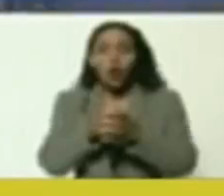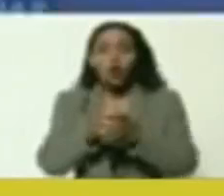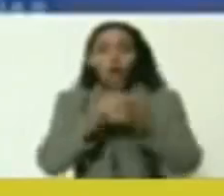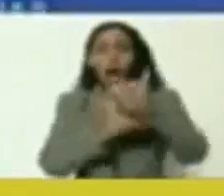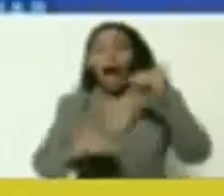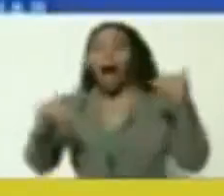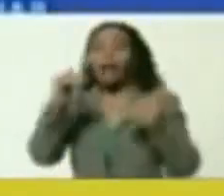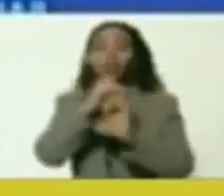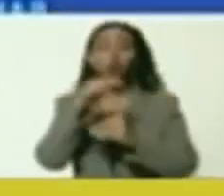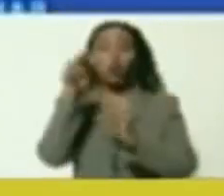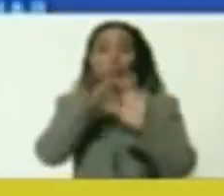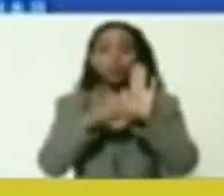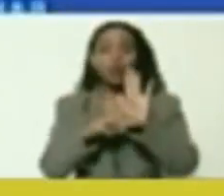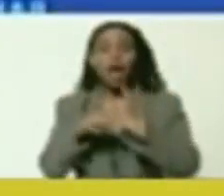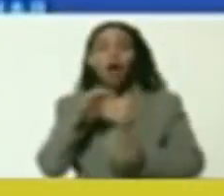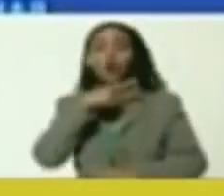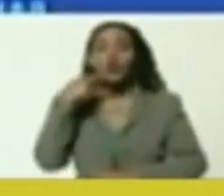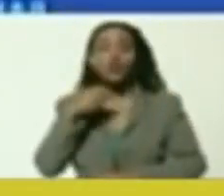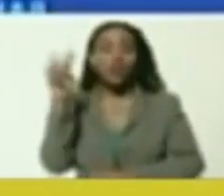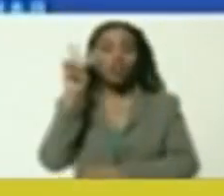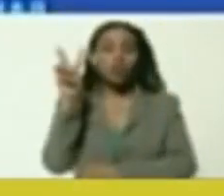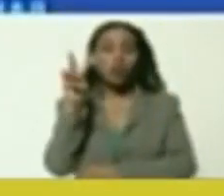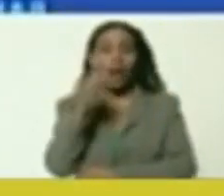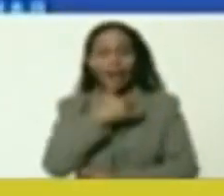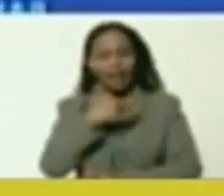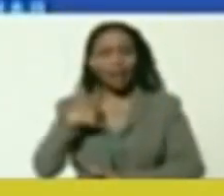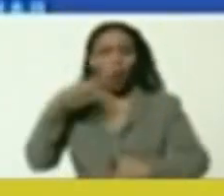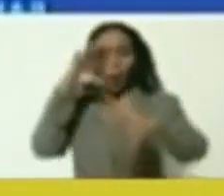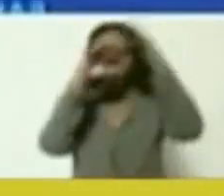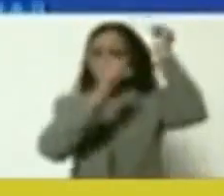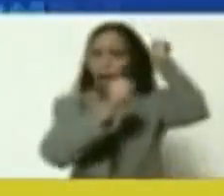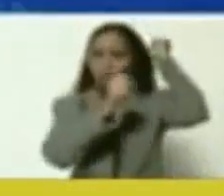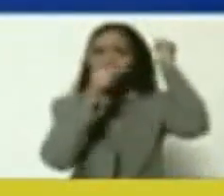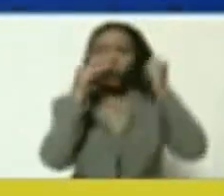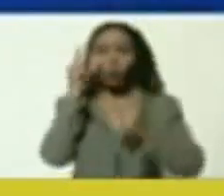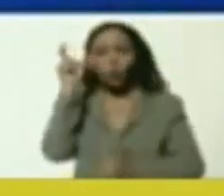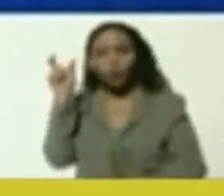of the High-Level Intergovernmental Commission, Russia-Venezuela,